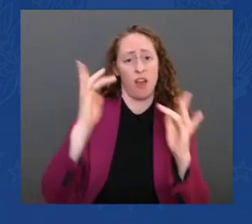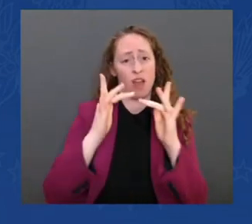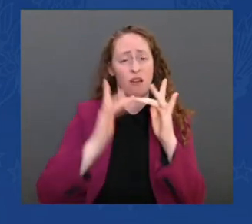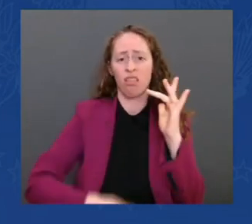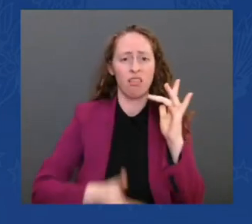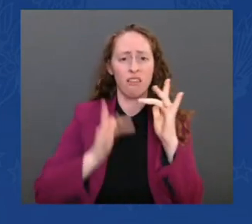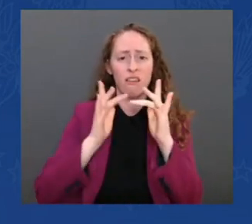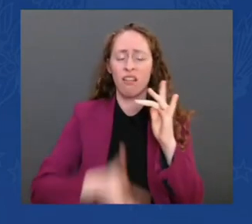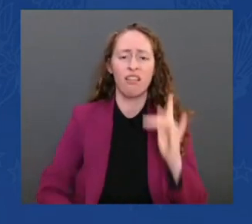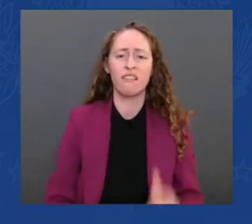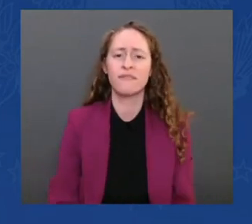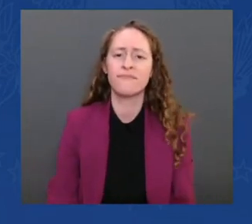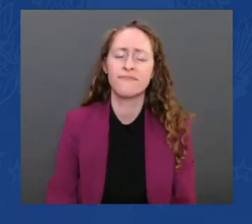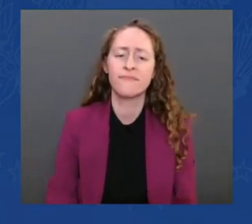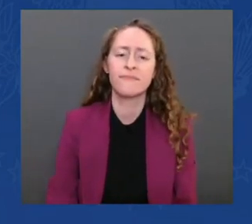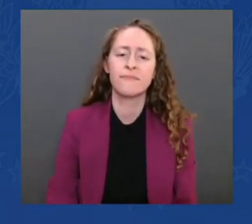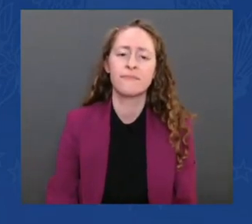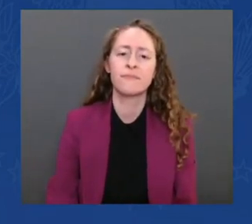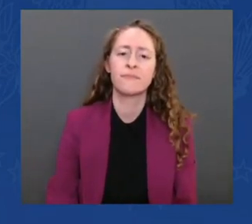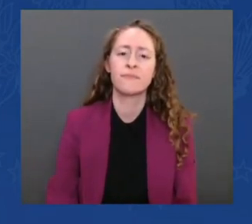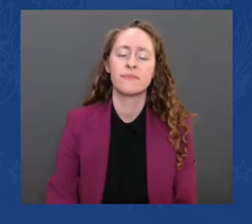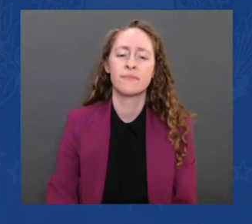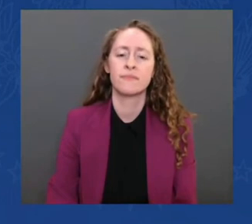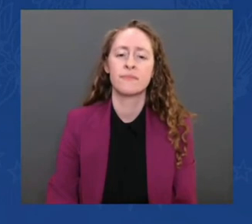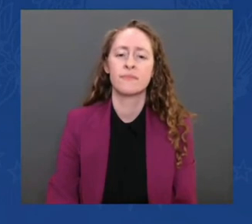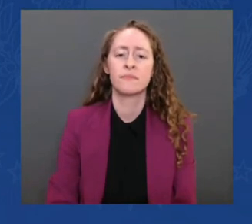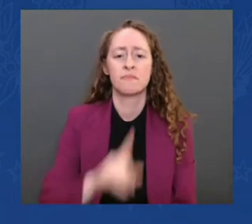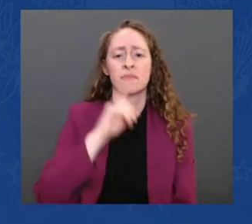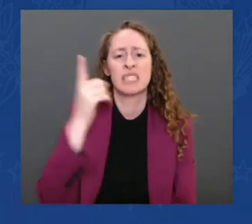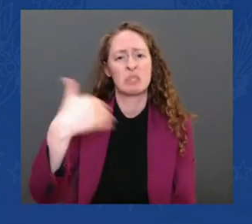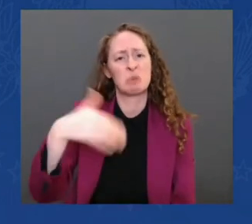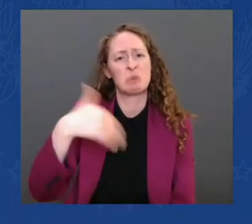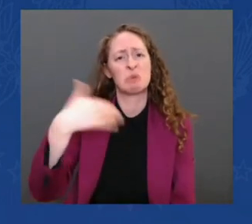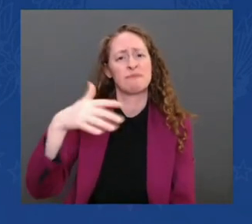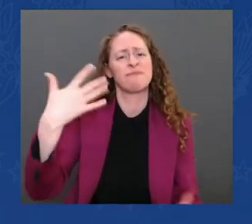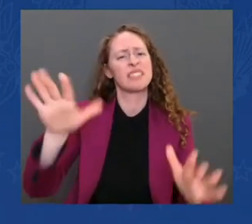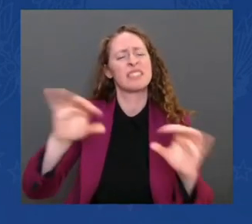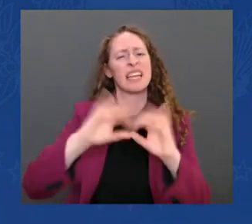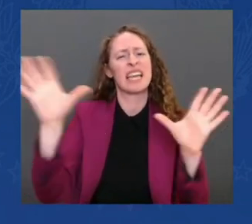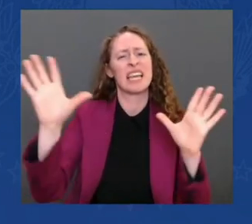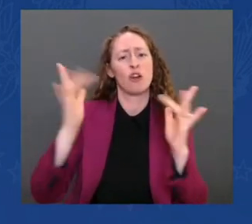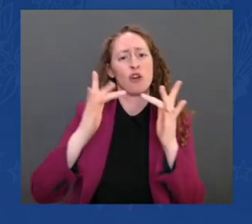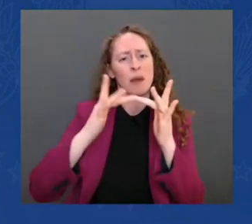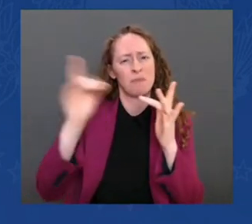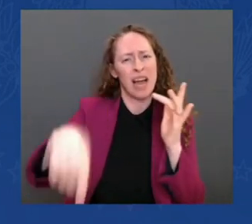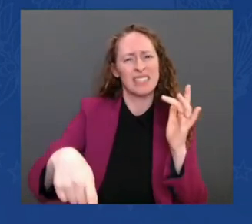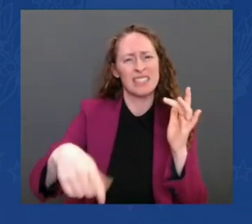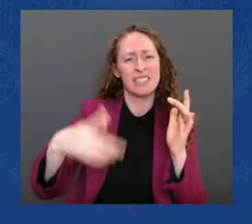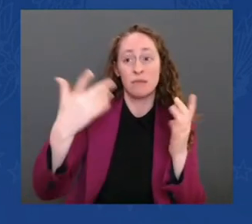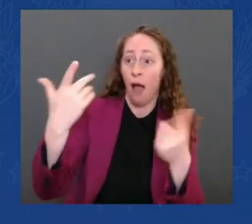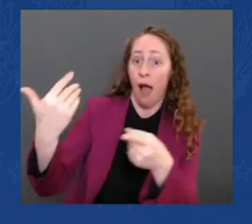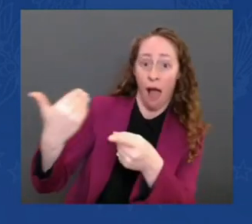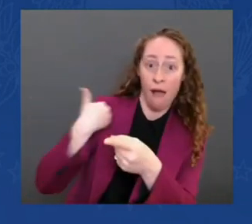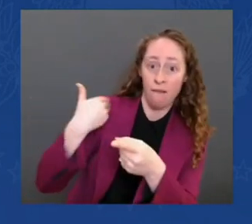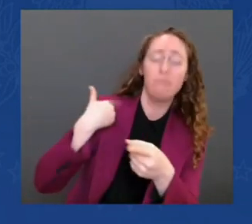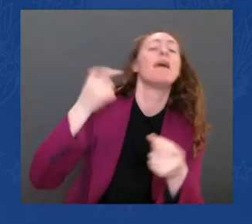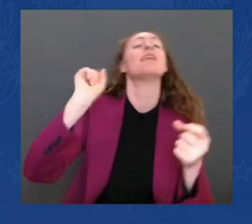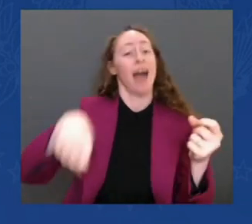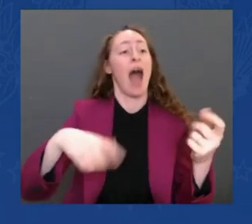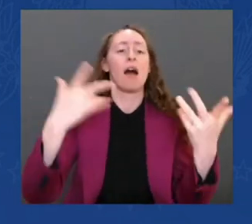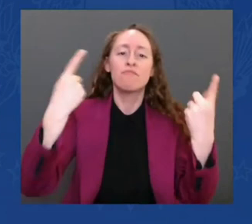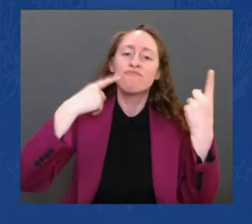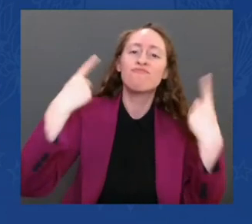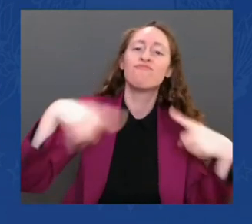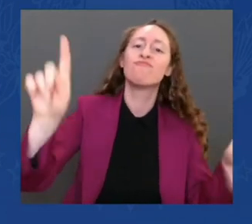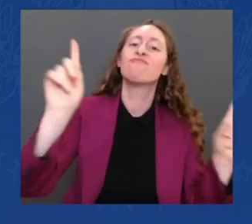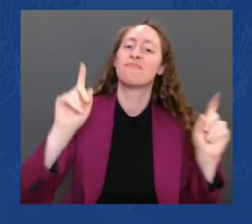for success. Every person in our nation, no matter how much they earn, should be